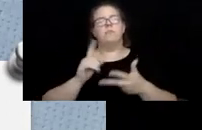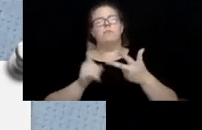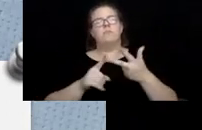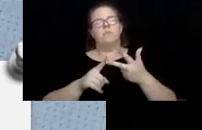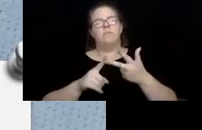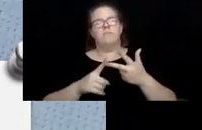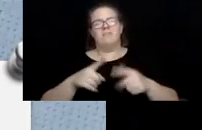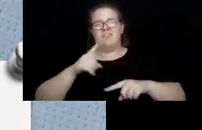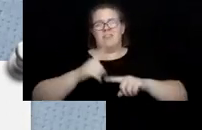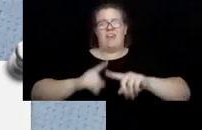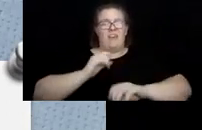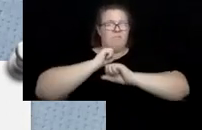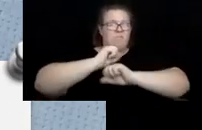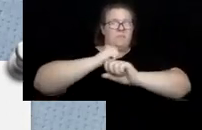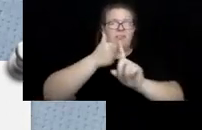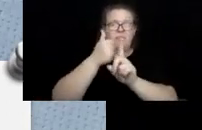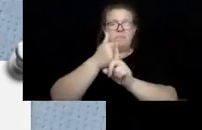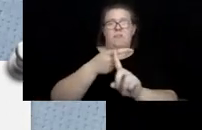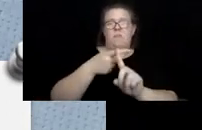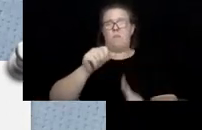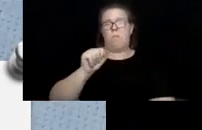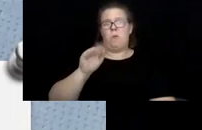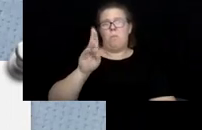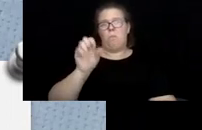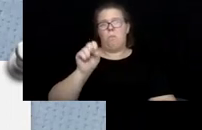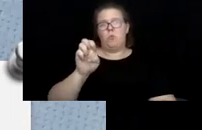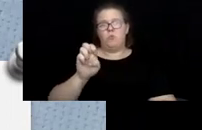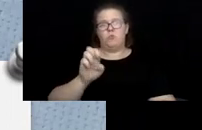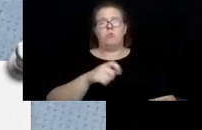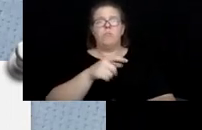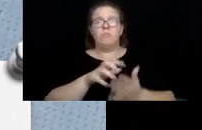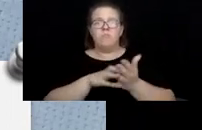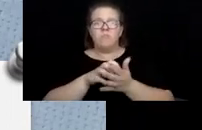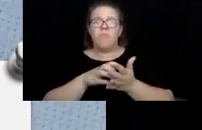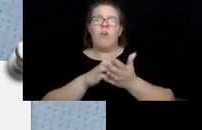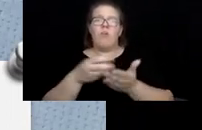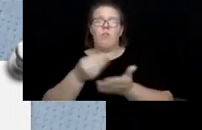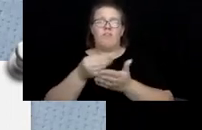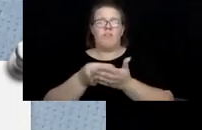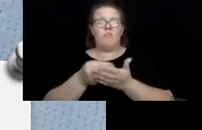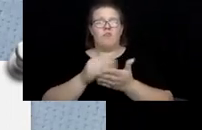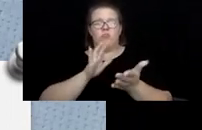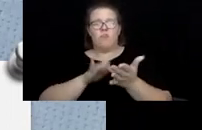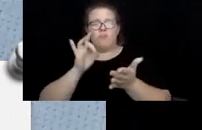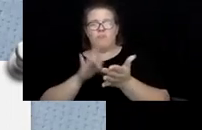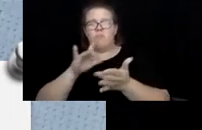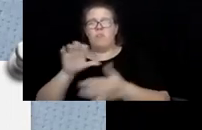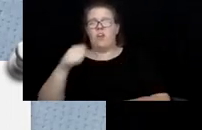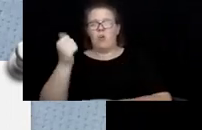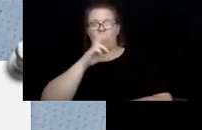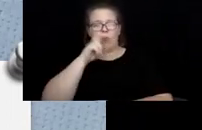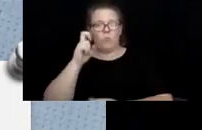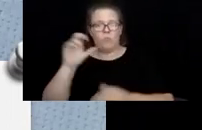Defenseless against abuse by another person or vulnerable to financial exploitation or other criminal